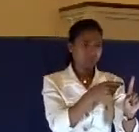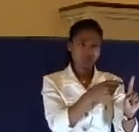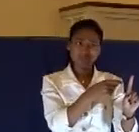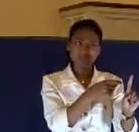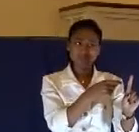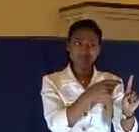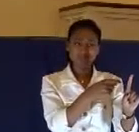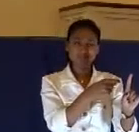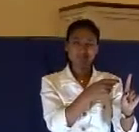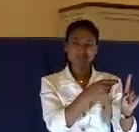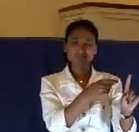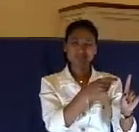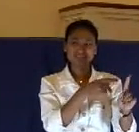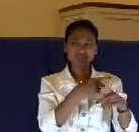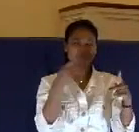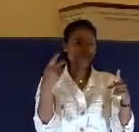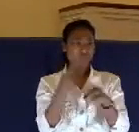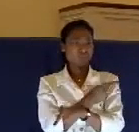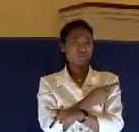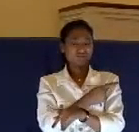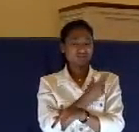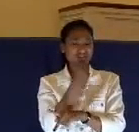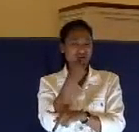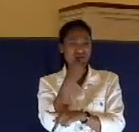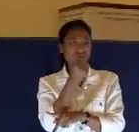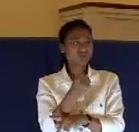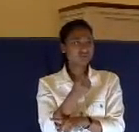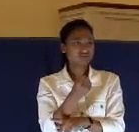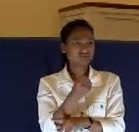This is the worst kind of blasphemy.